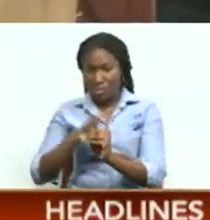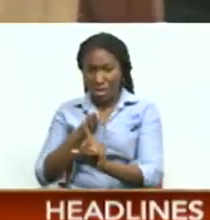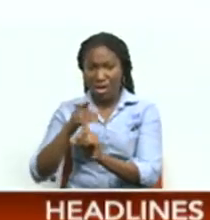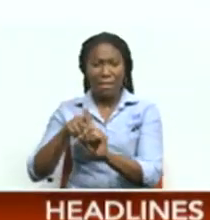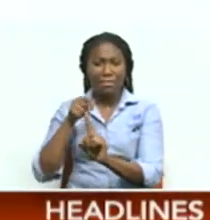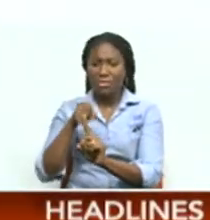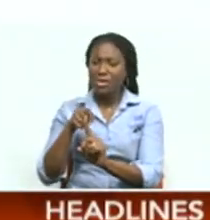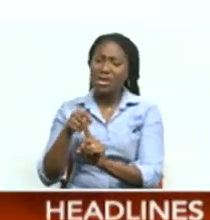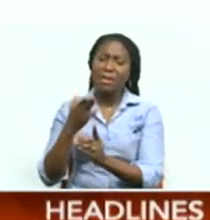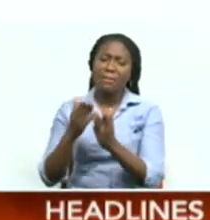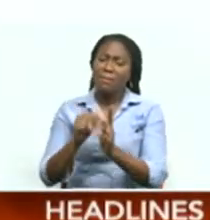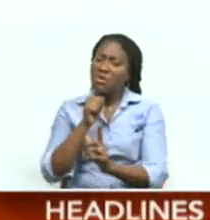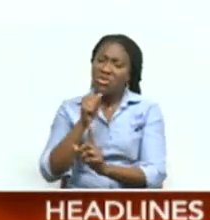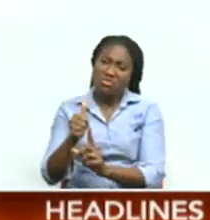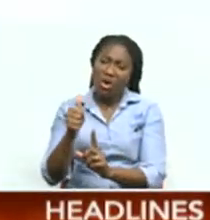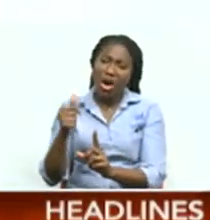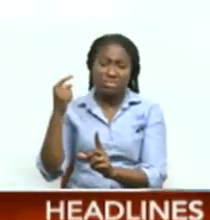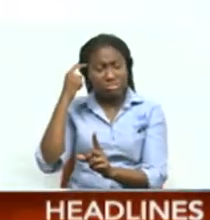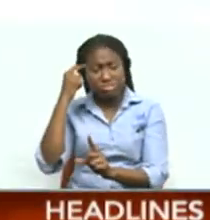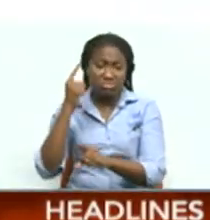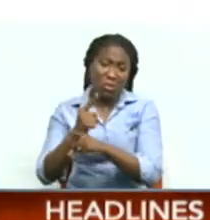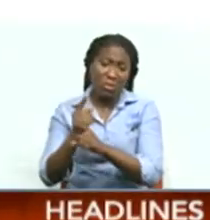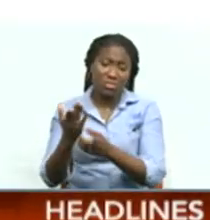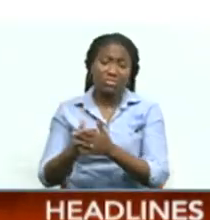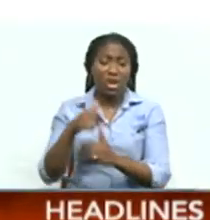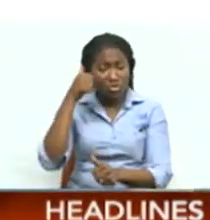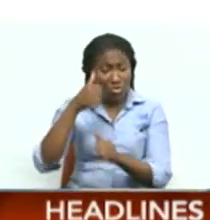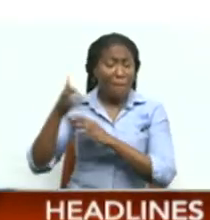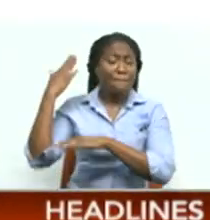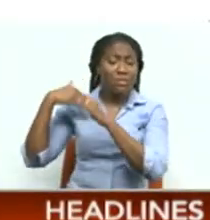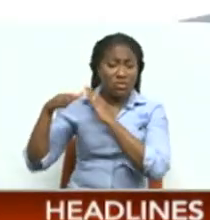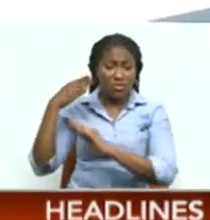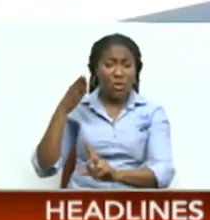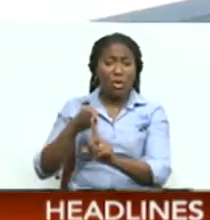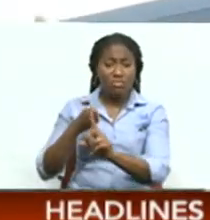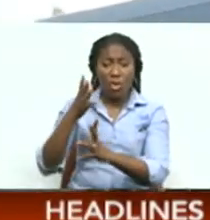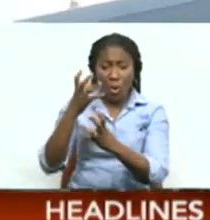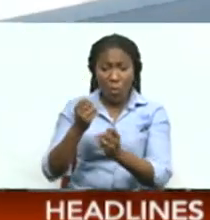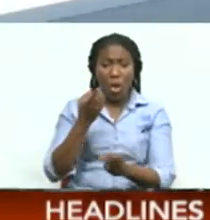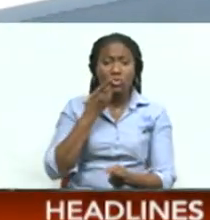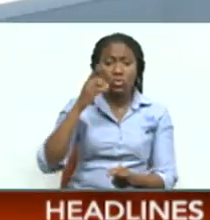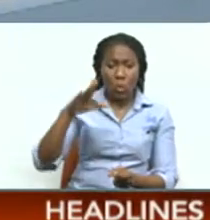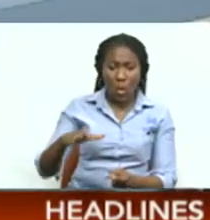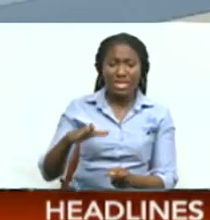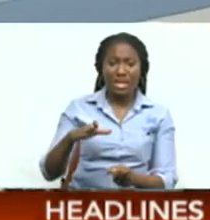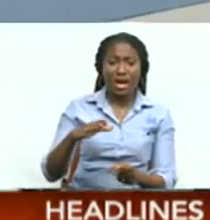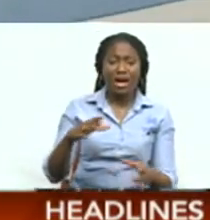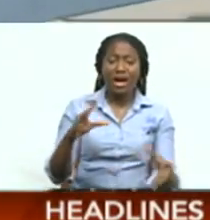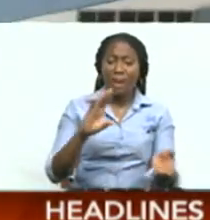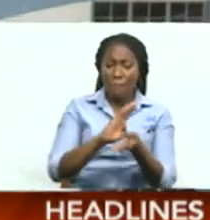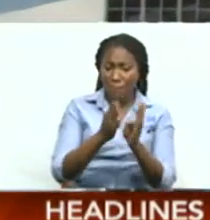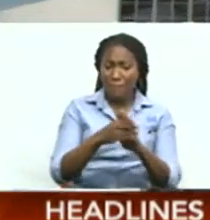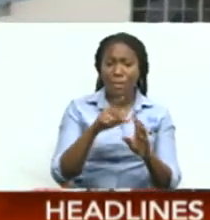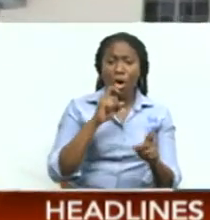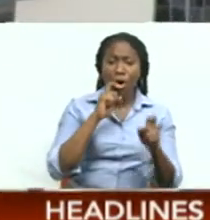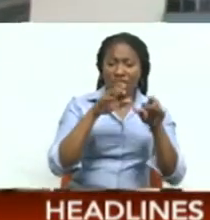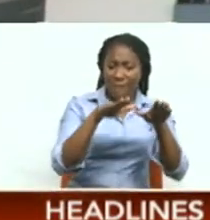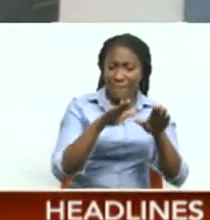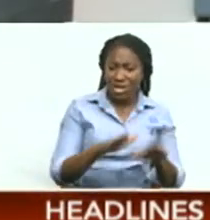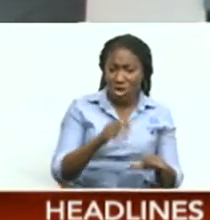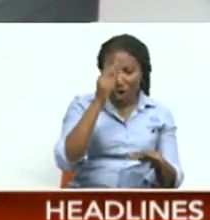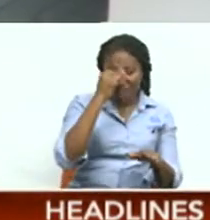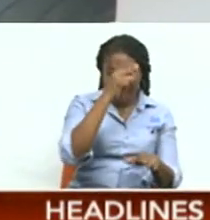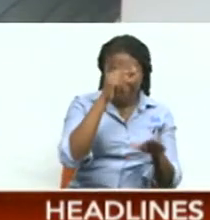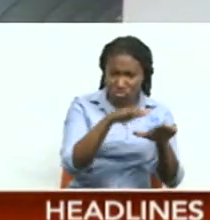himself. Father Francis said he recalled Andrew wanting one of his daughters to be confirmed in the faith and the baptism of his children